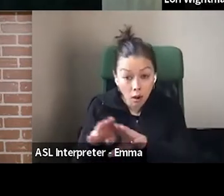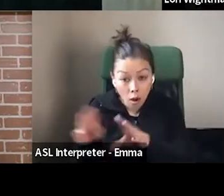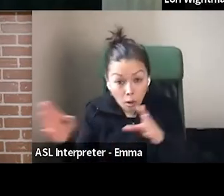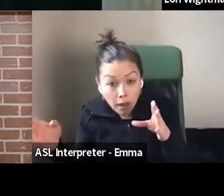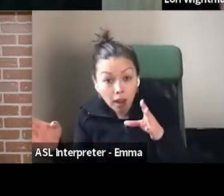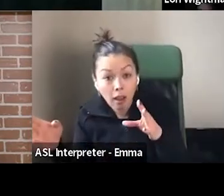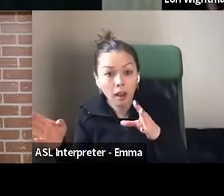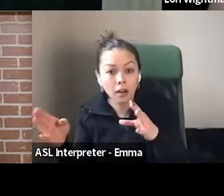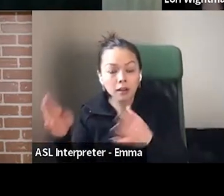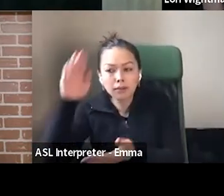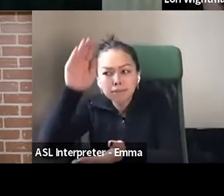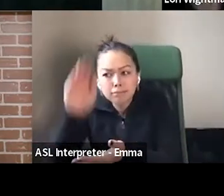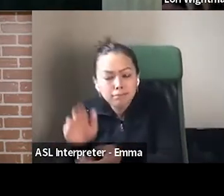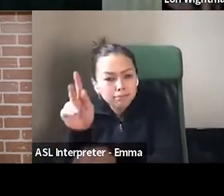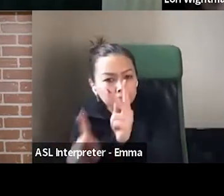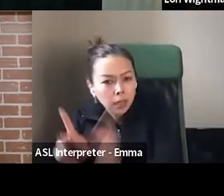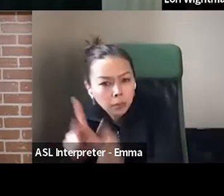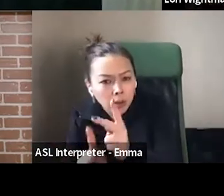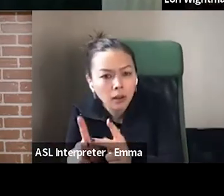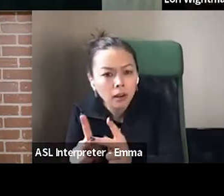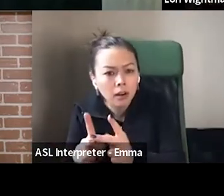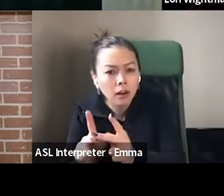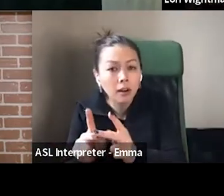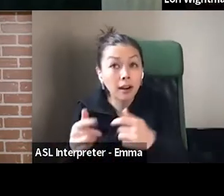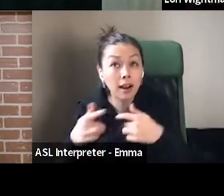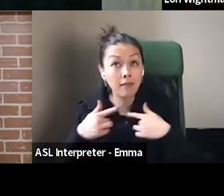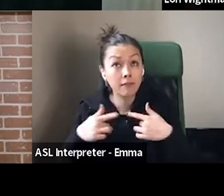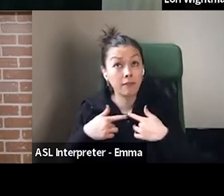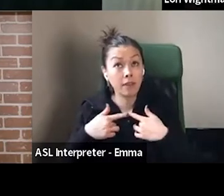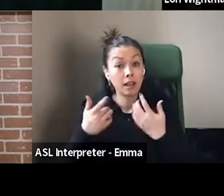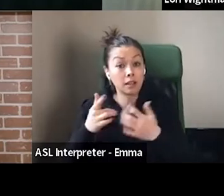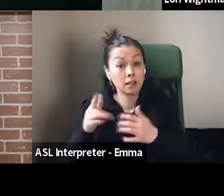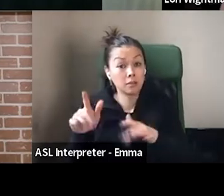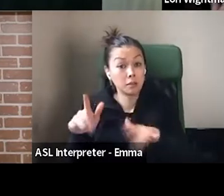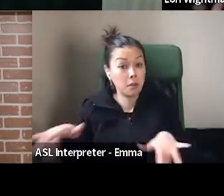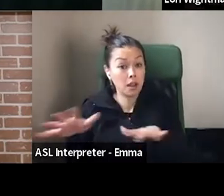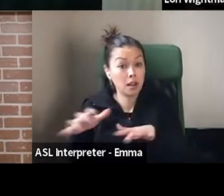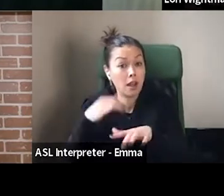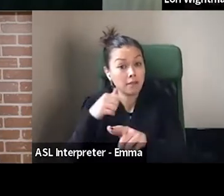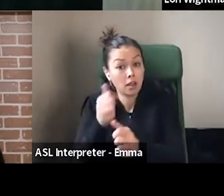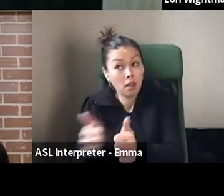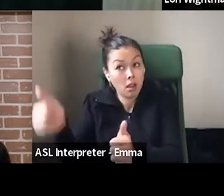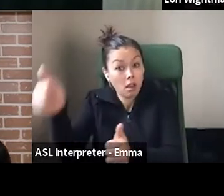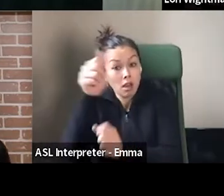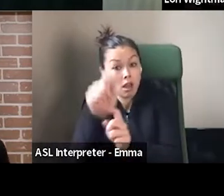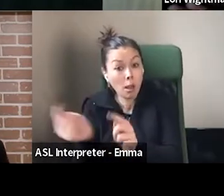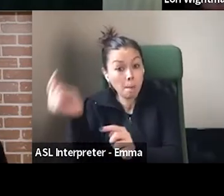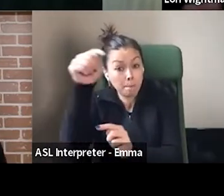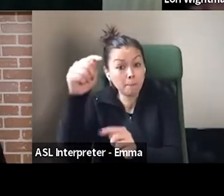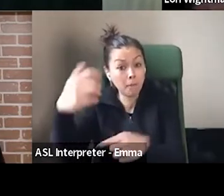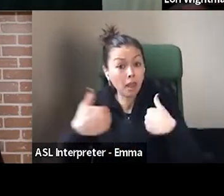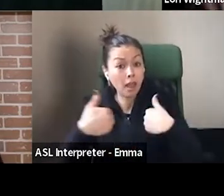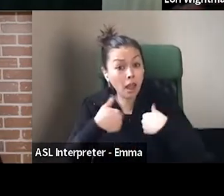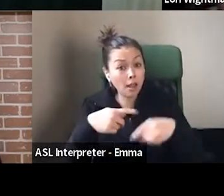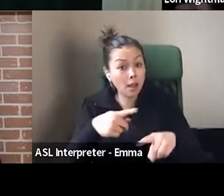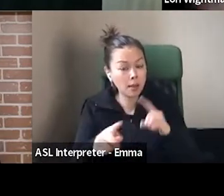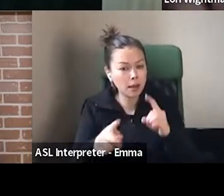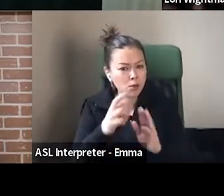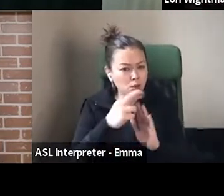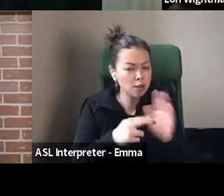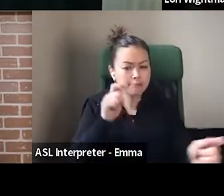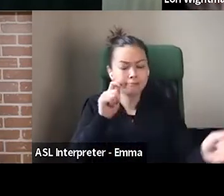store. We have an event space upstairs. So, and I don't know who, what